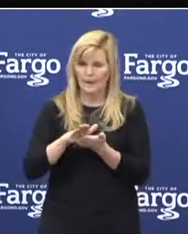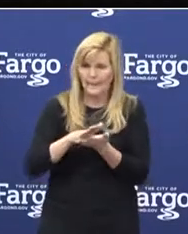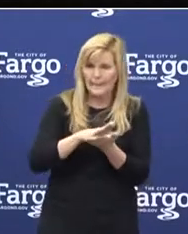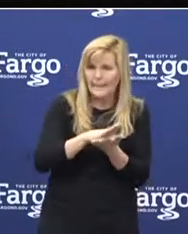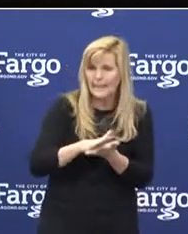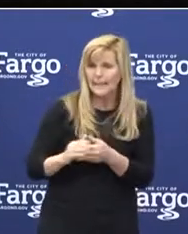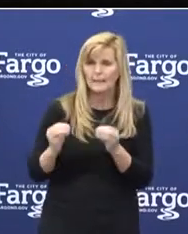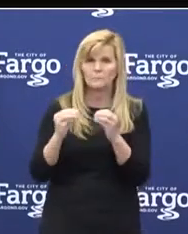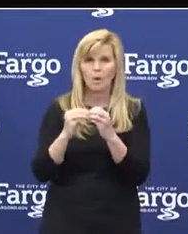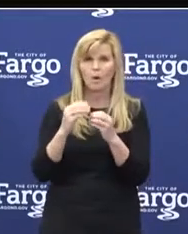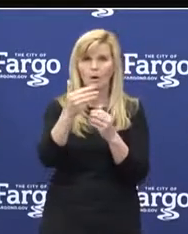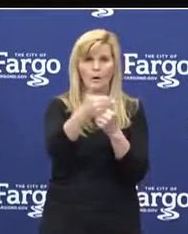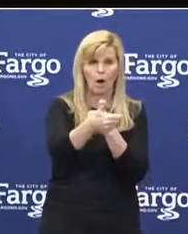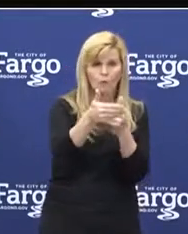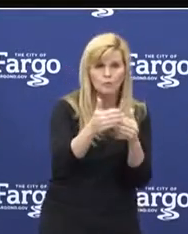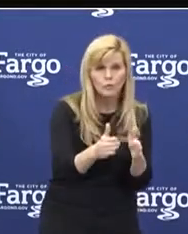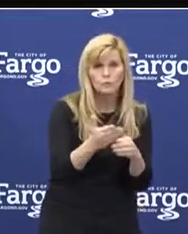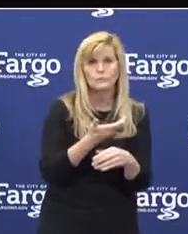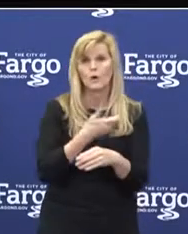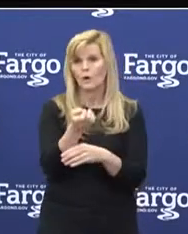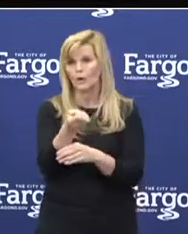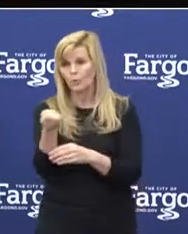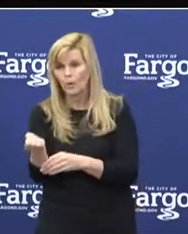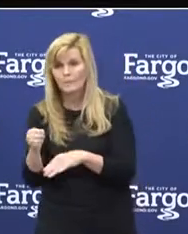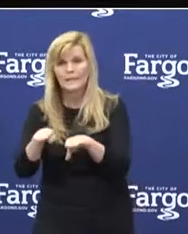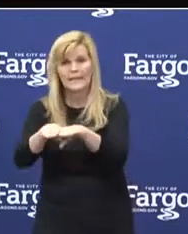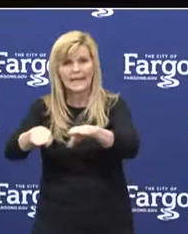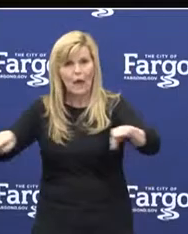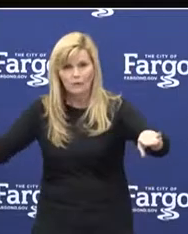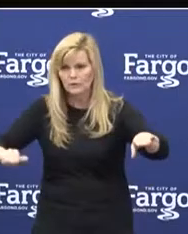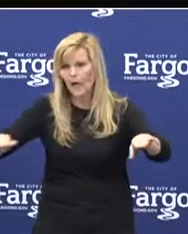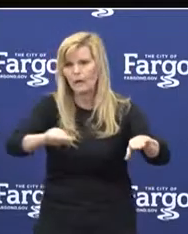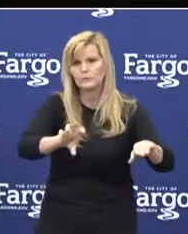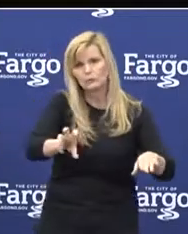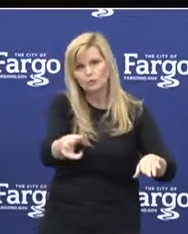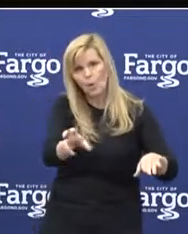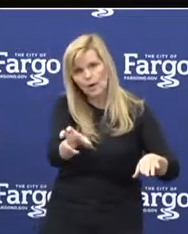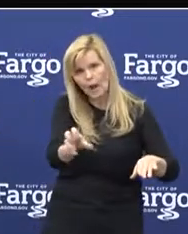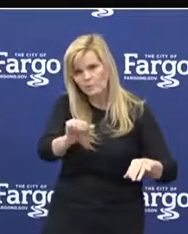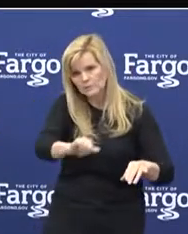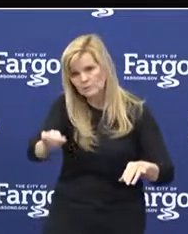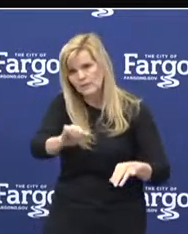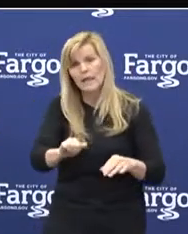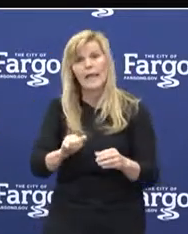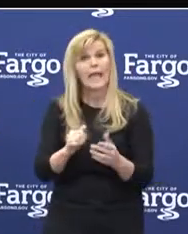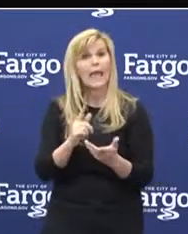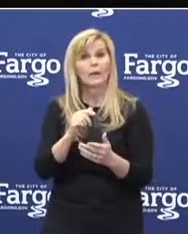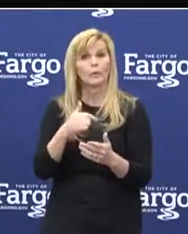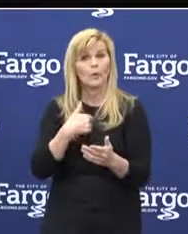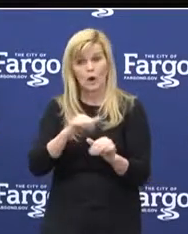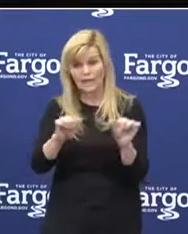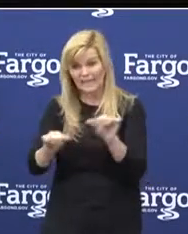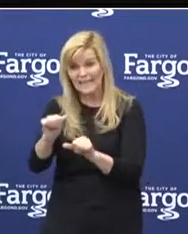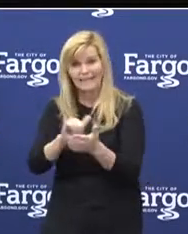disinfecting of our rooms, equipment, countertops, doorknobs, and doing it multiple times a day between patients.